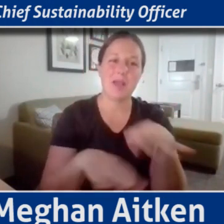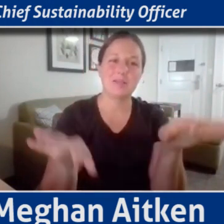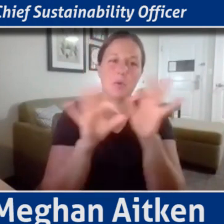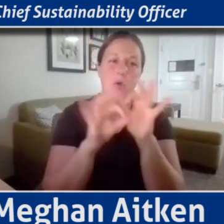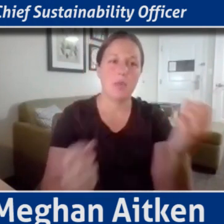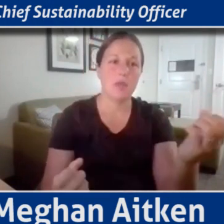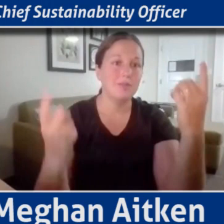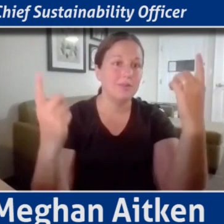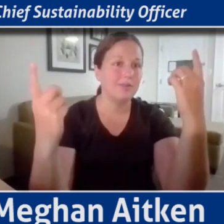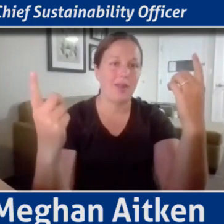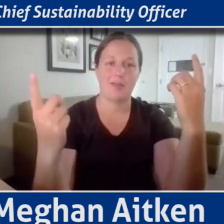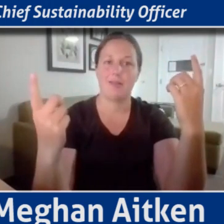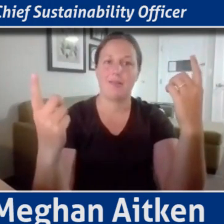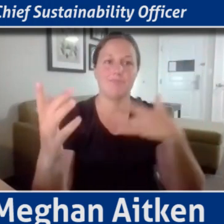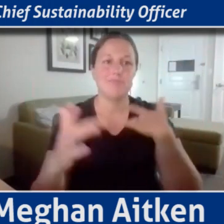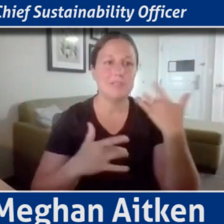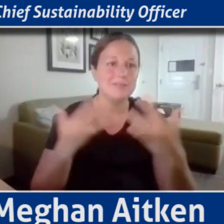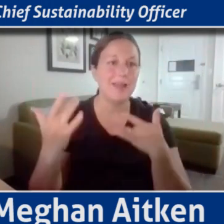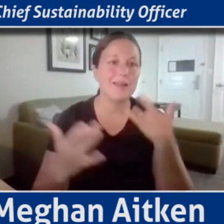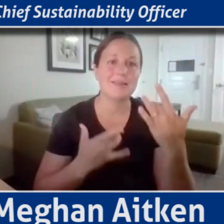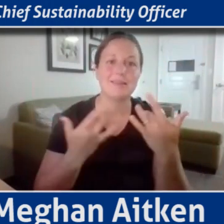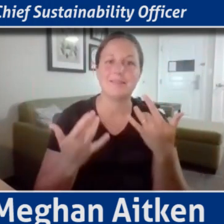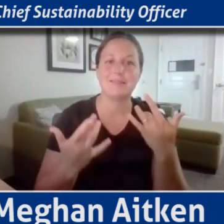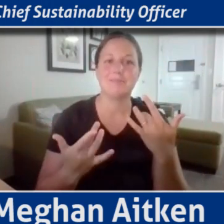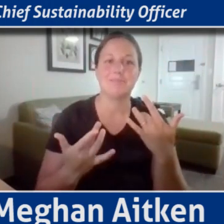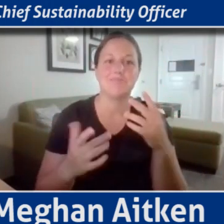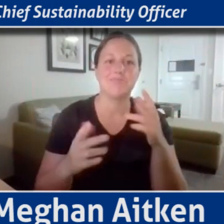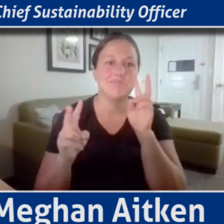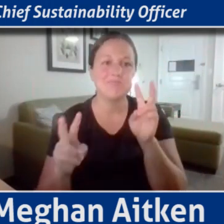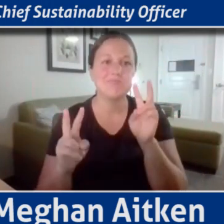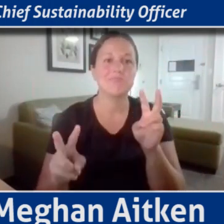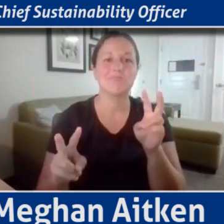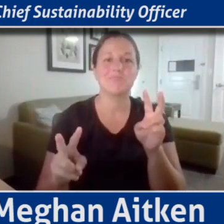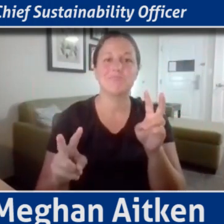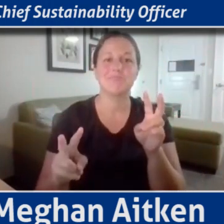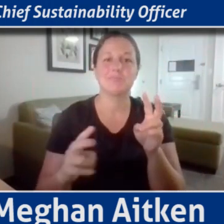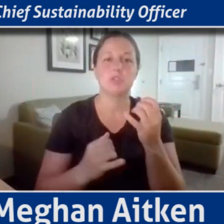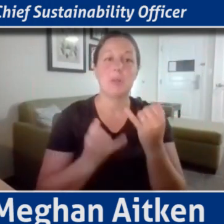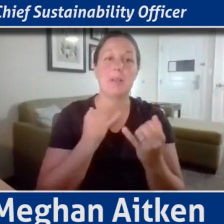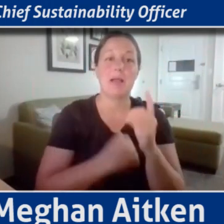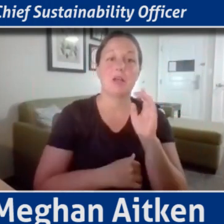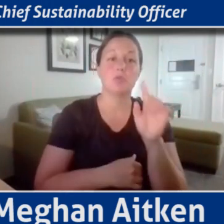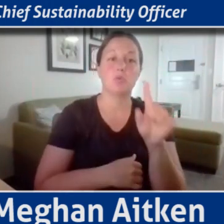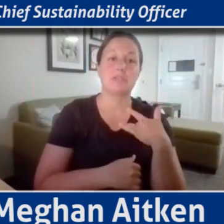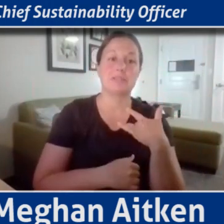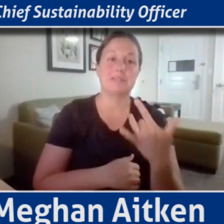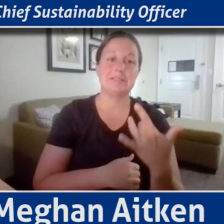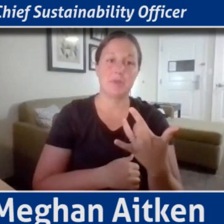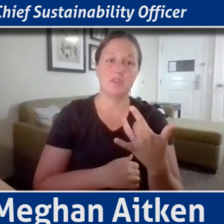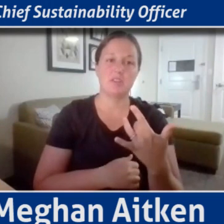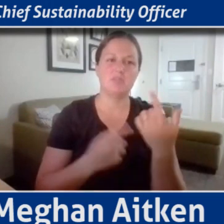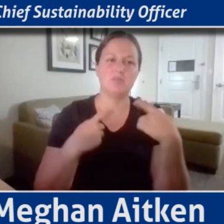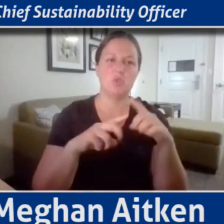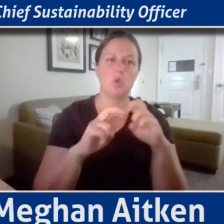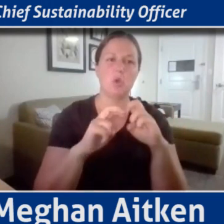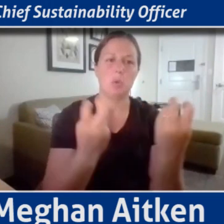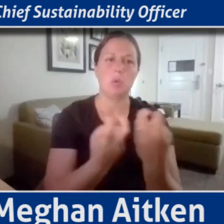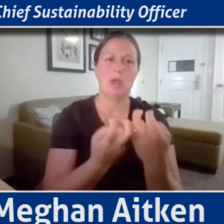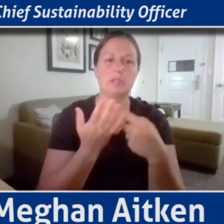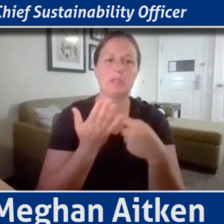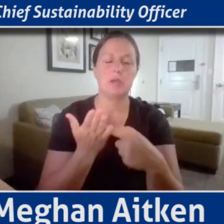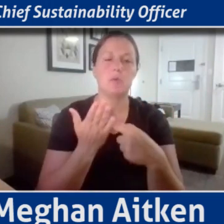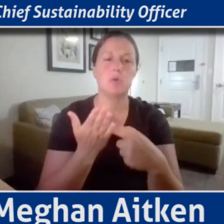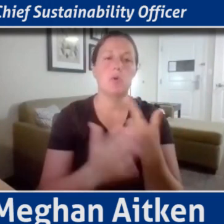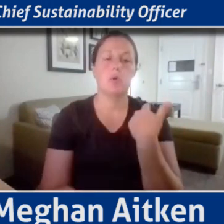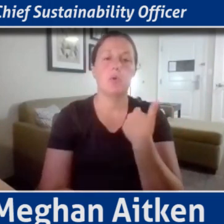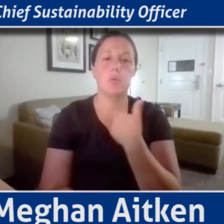and they're excited about it. And they're one of the last questions that we would ask in the roundtable is how could we,